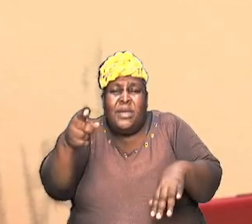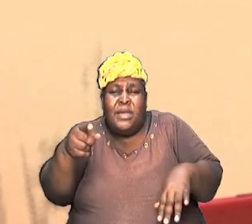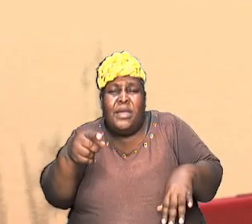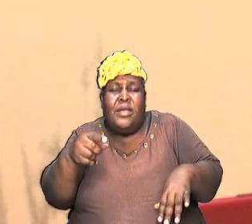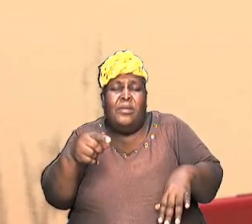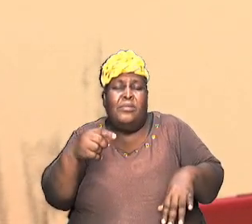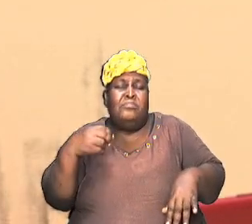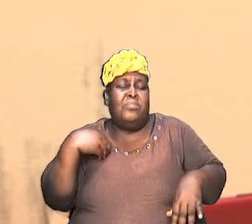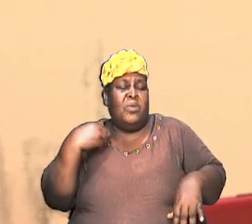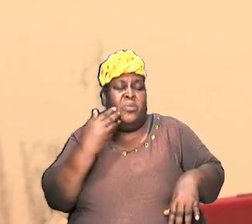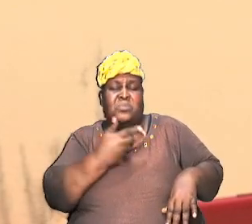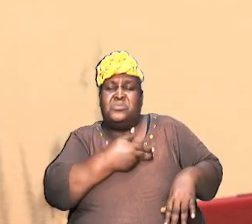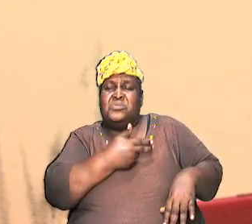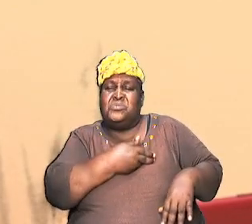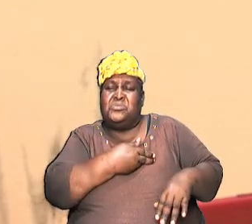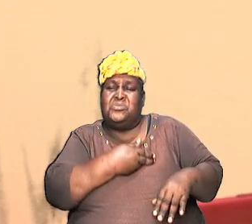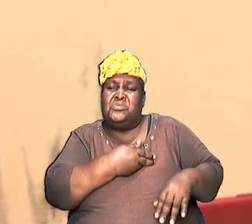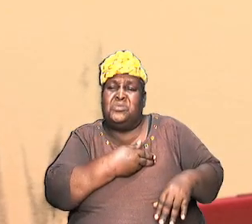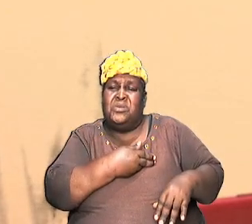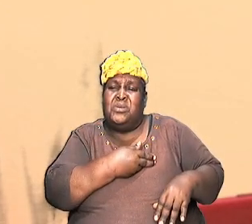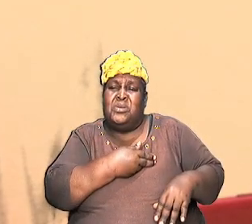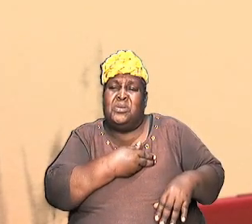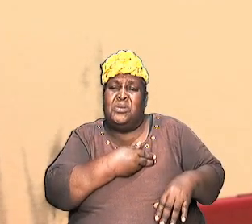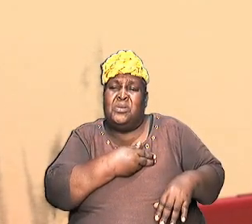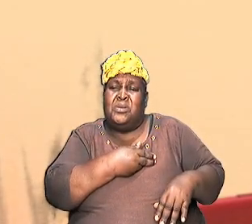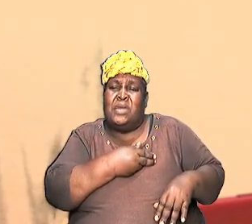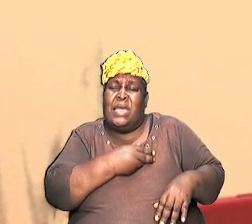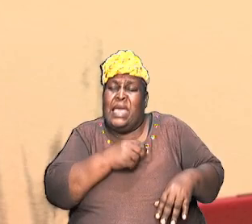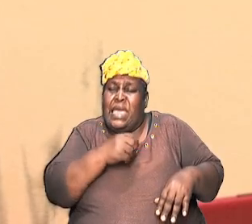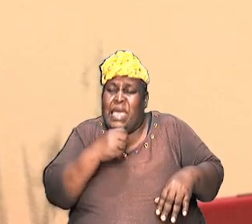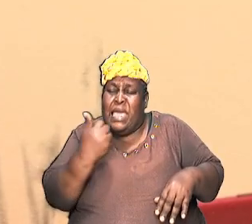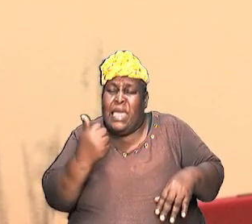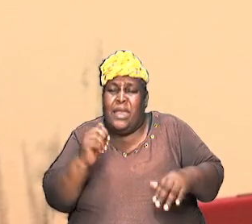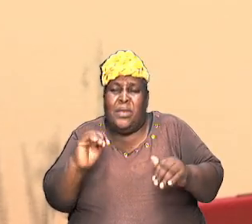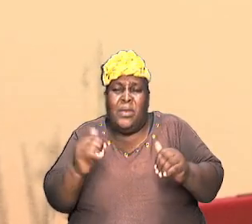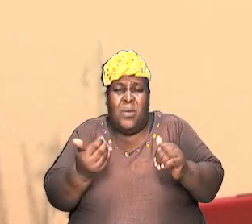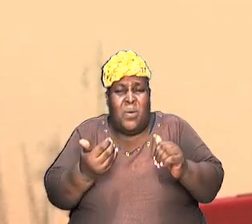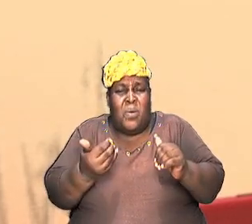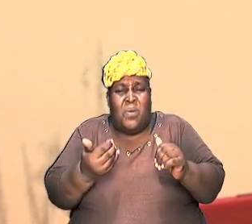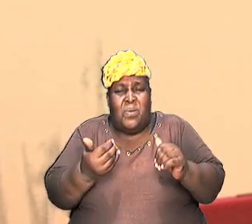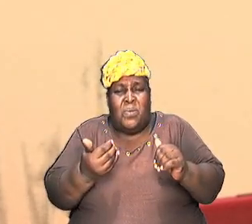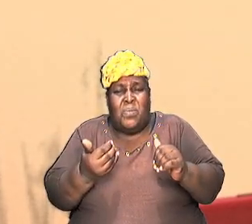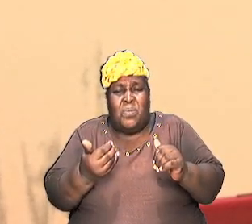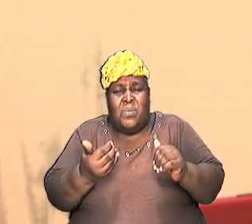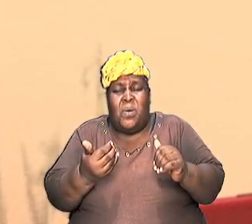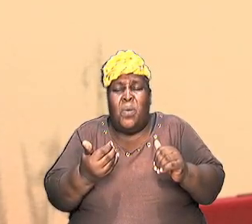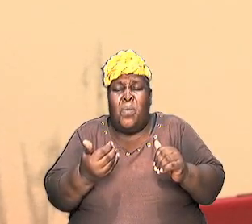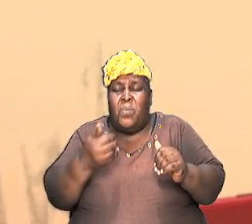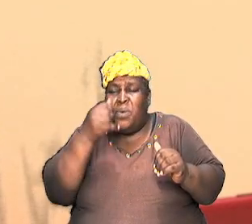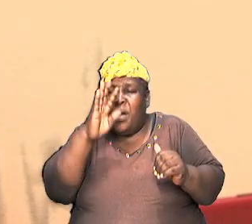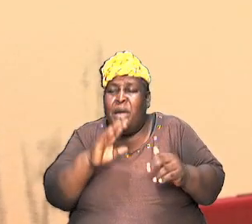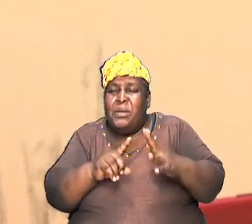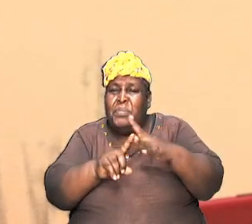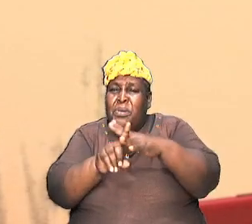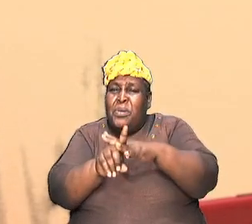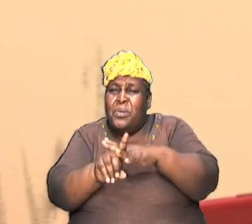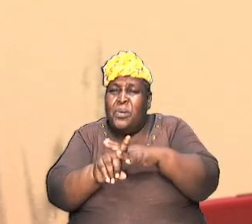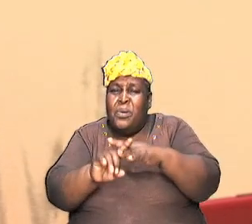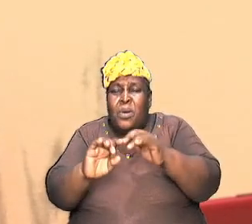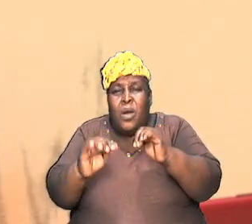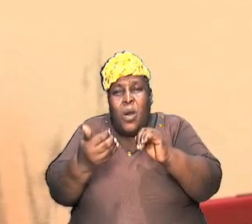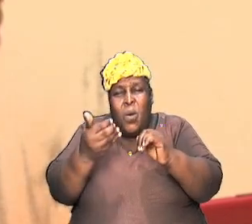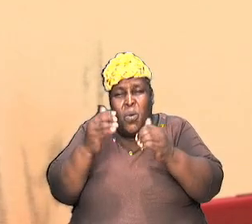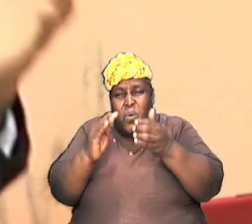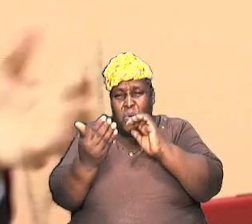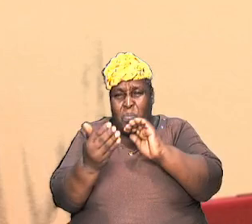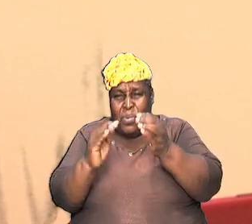outlined, give us any synopsis as to how God came about and how did he become God. If